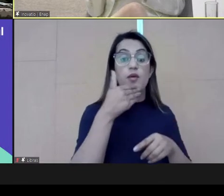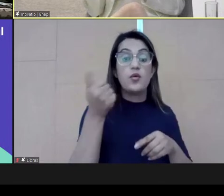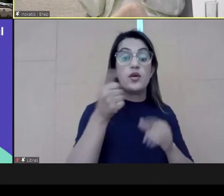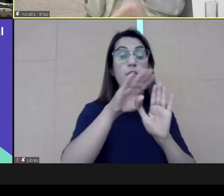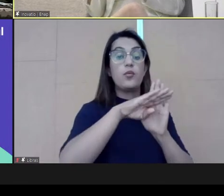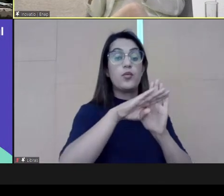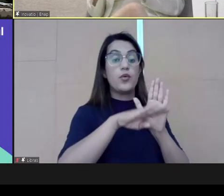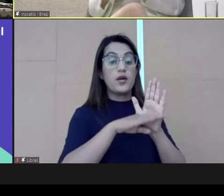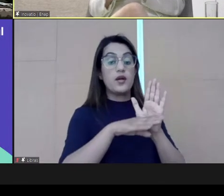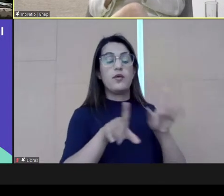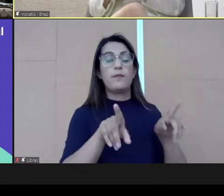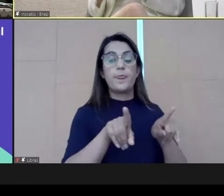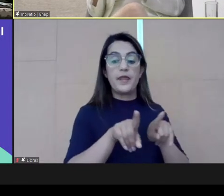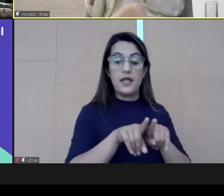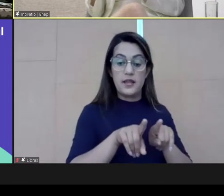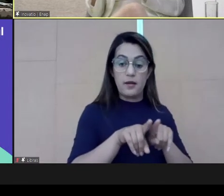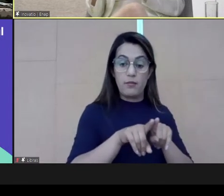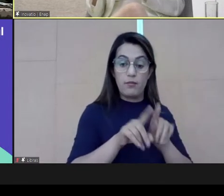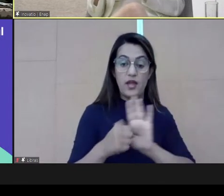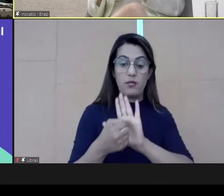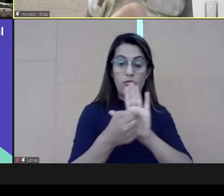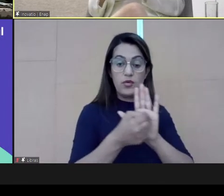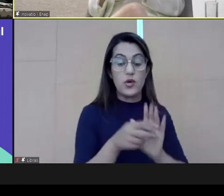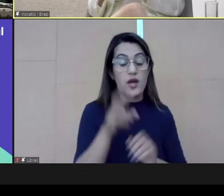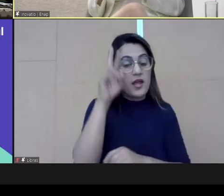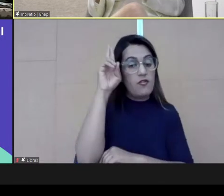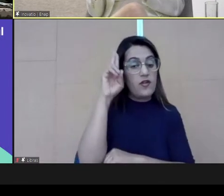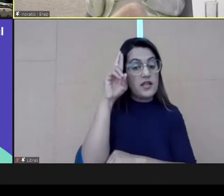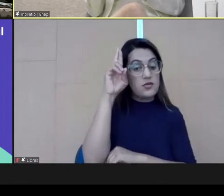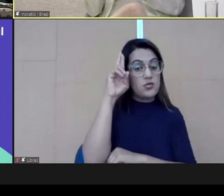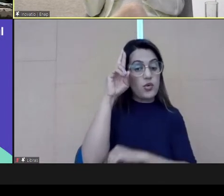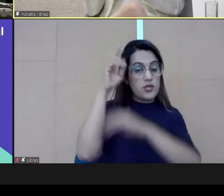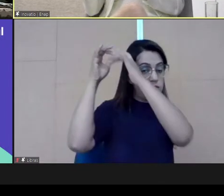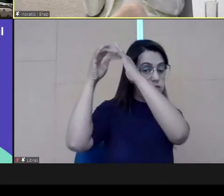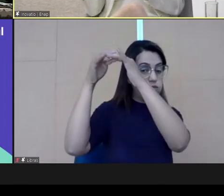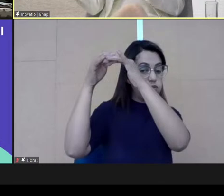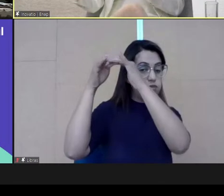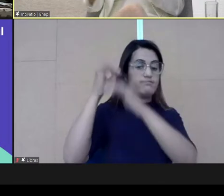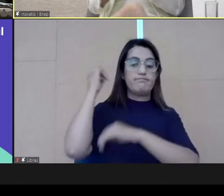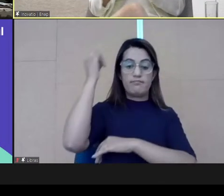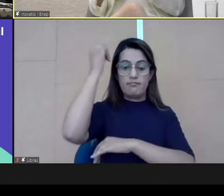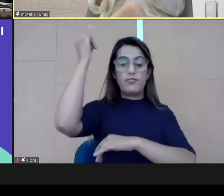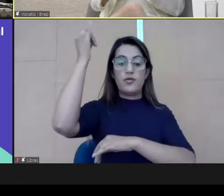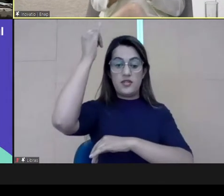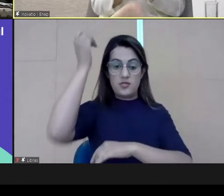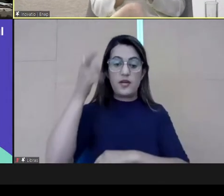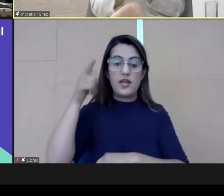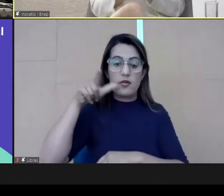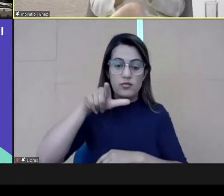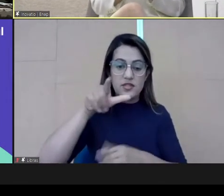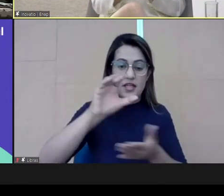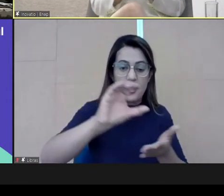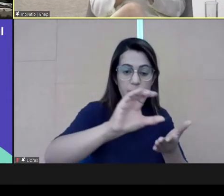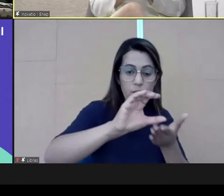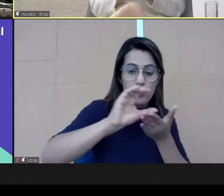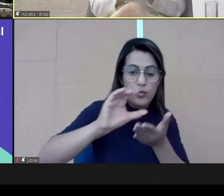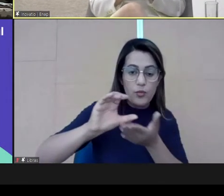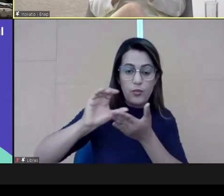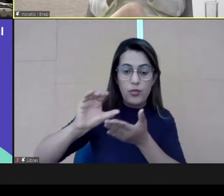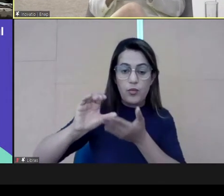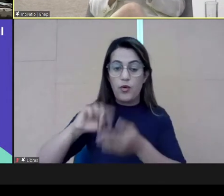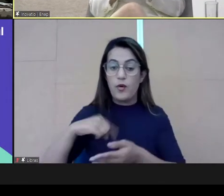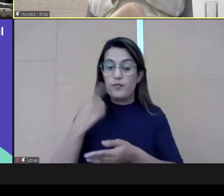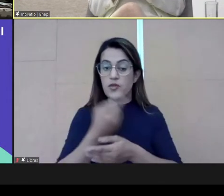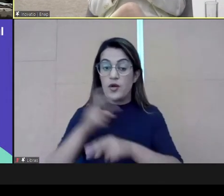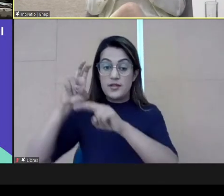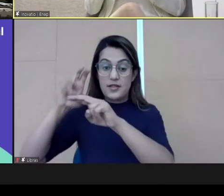could see points for improvement in the program. Also, it brought important reflections for those people that